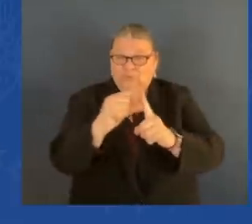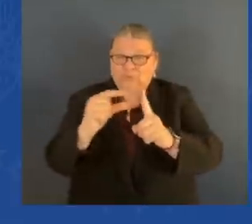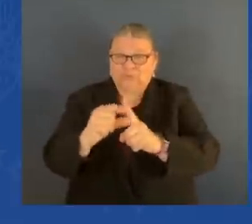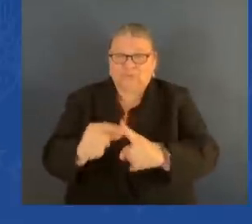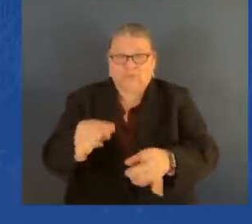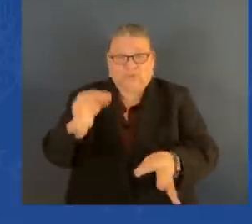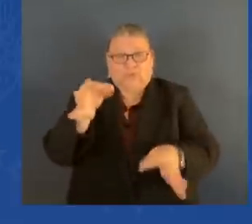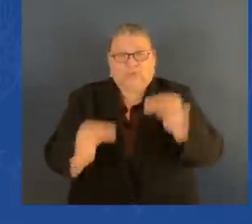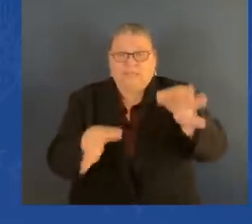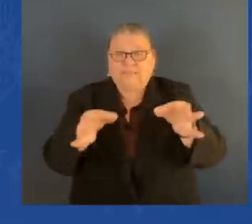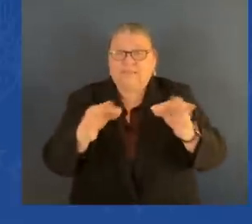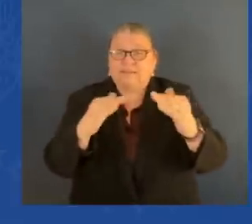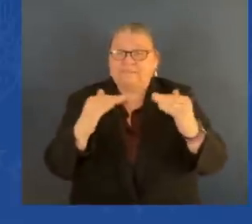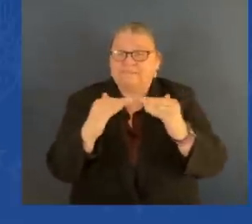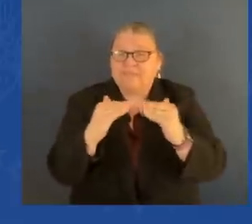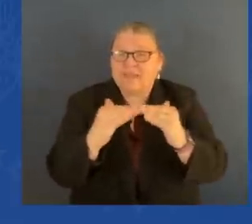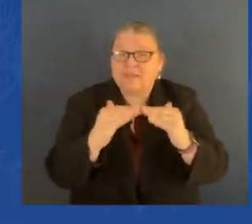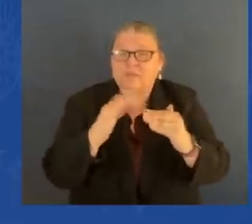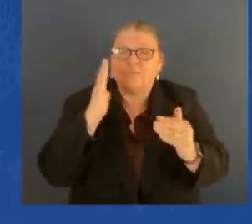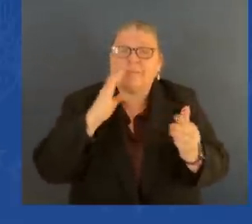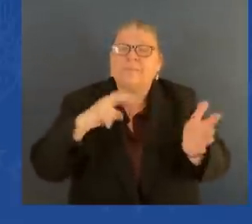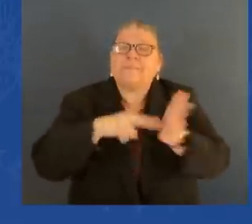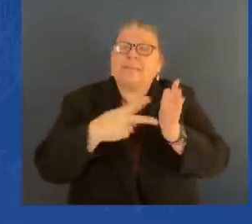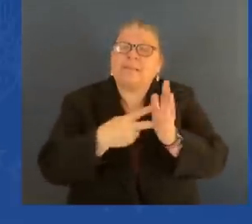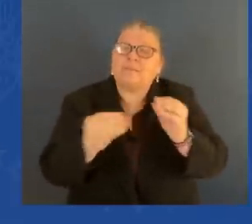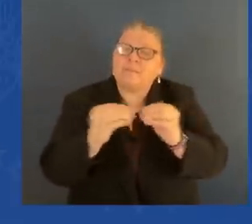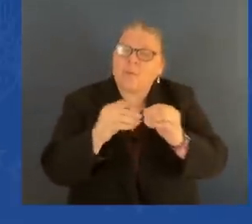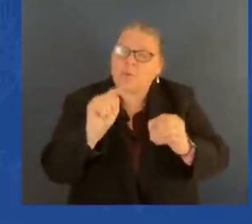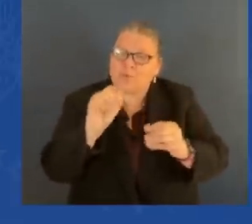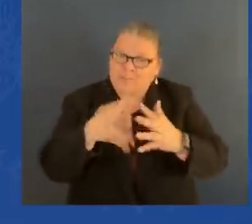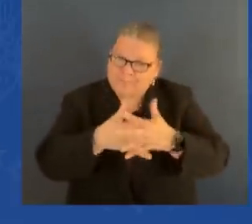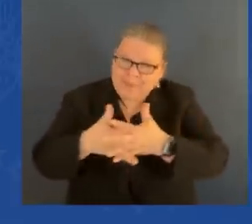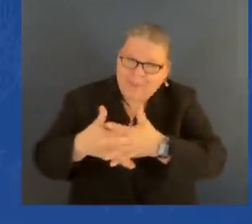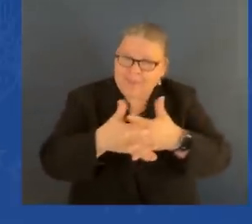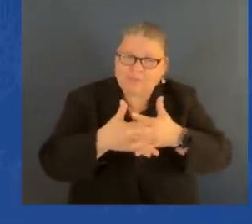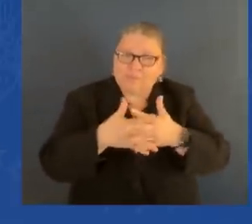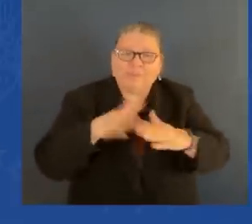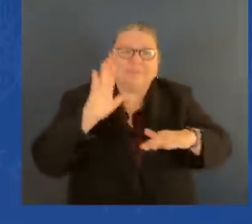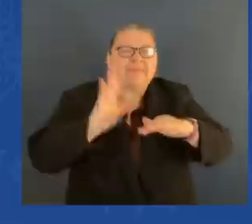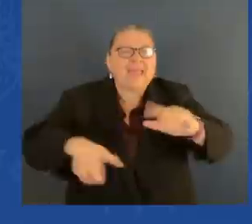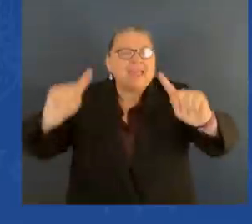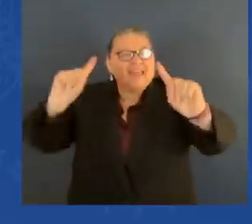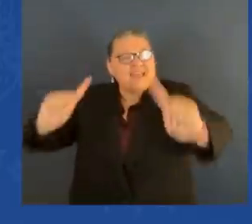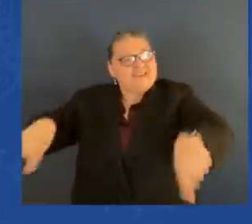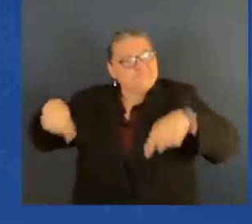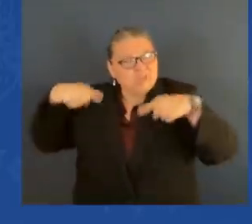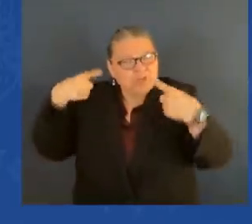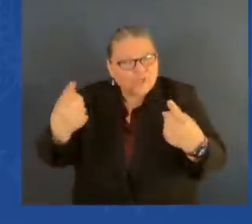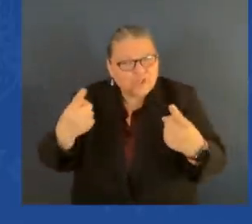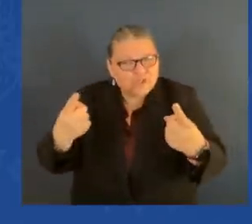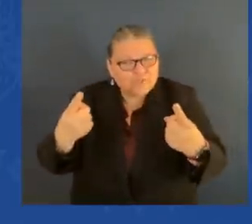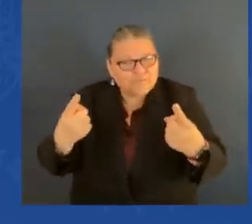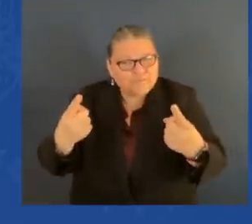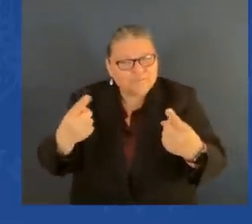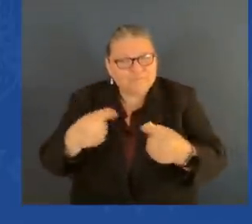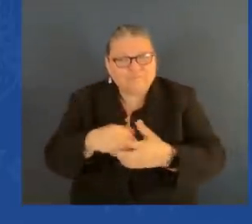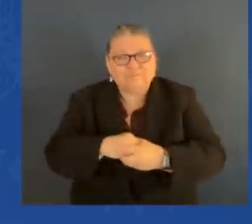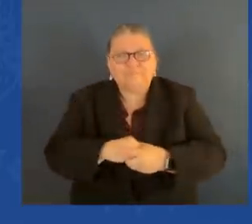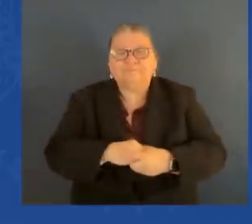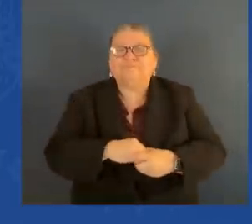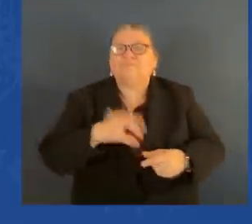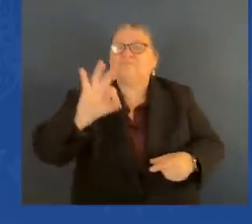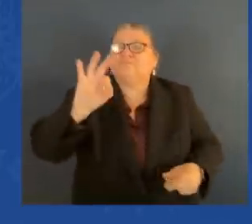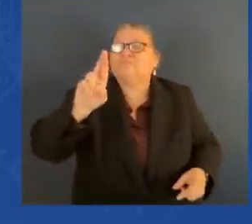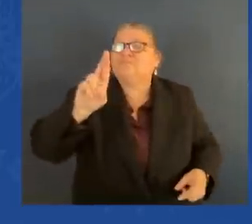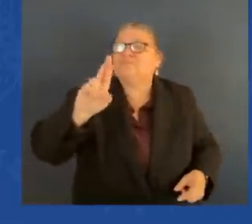they do, will never have meant more to our fellow Americans than they do today. That was Fritz spreading light,